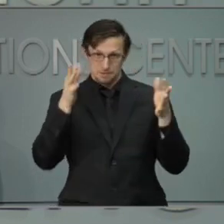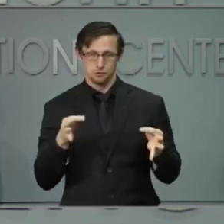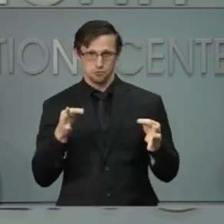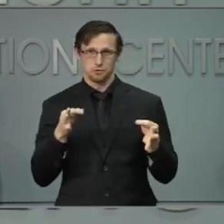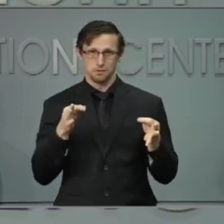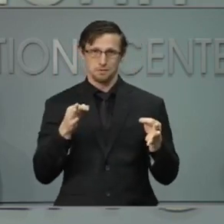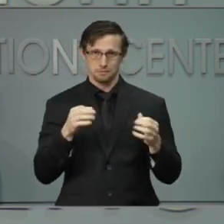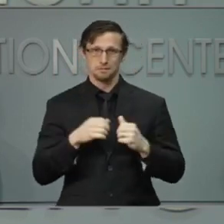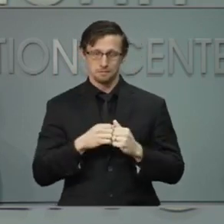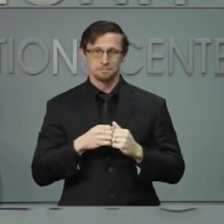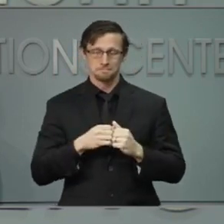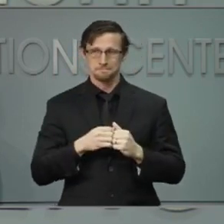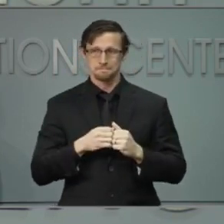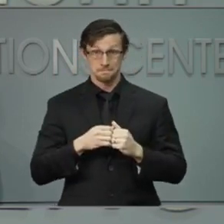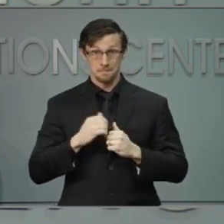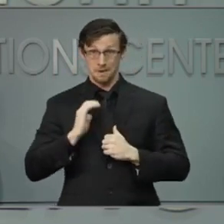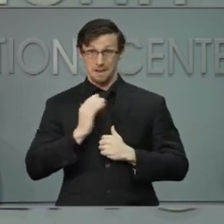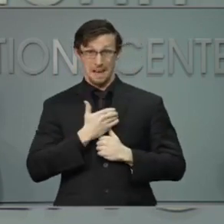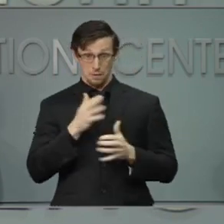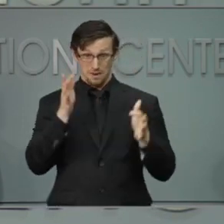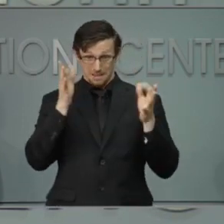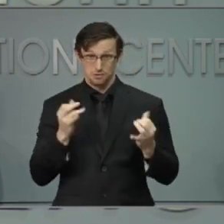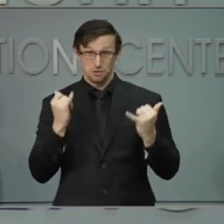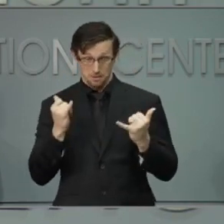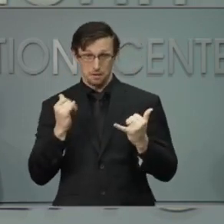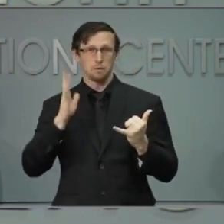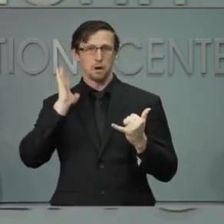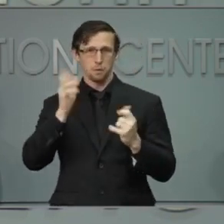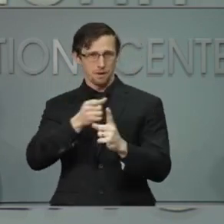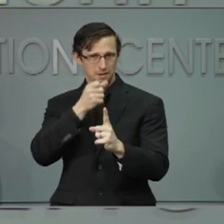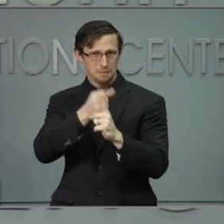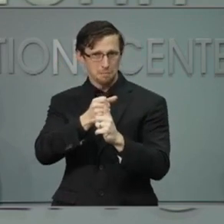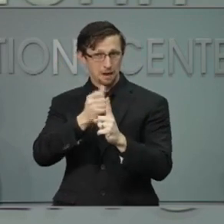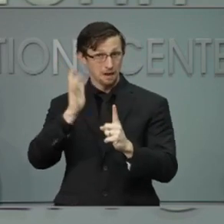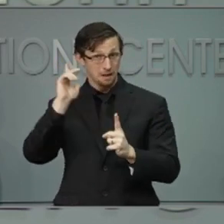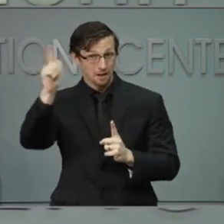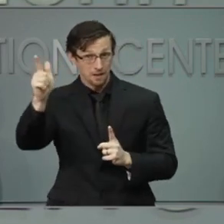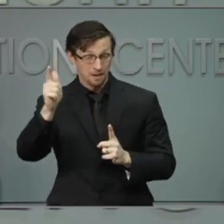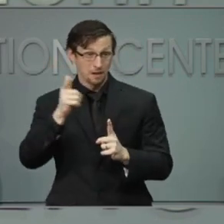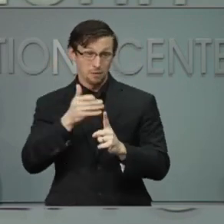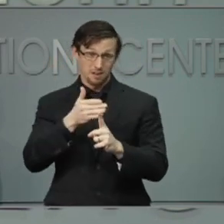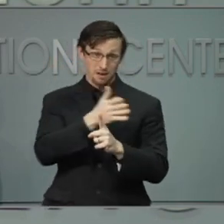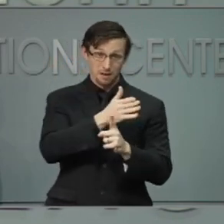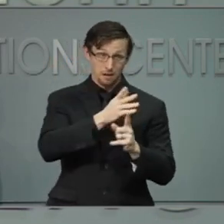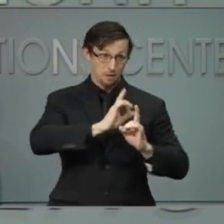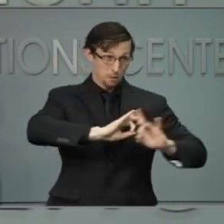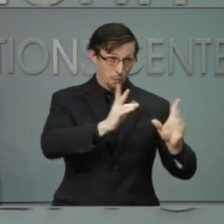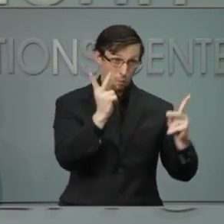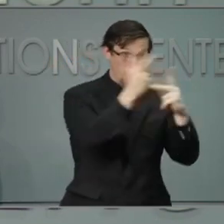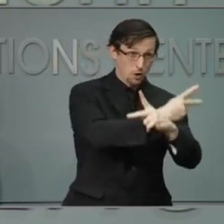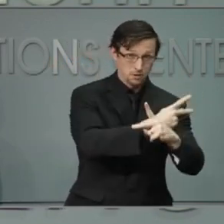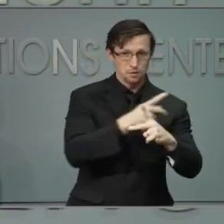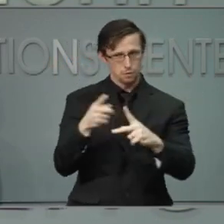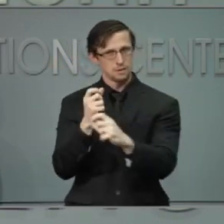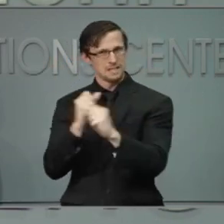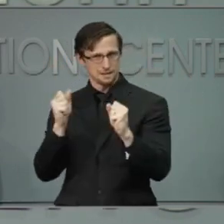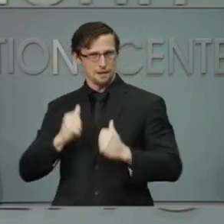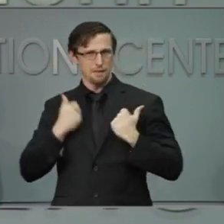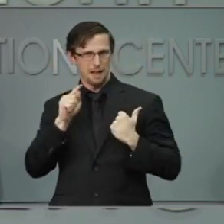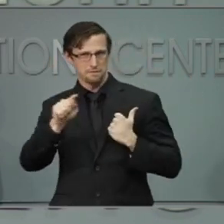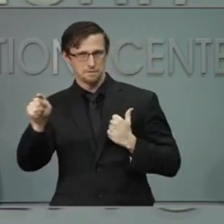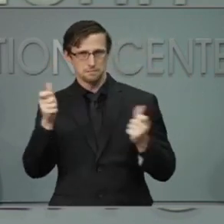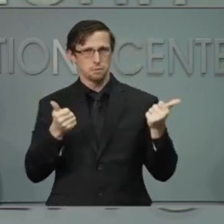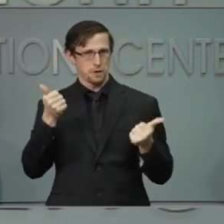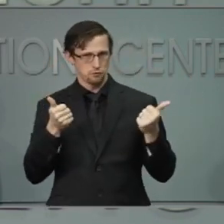coronavirus. Our actions now will determine the fate of many. Today, Dr.